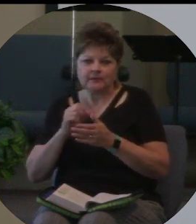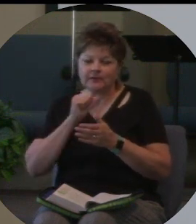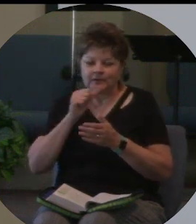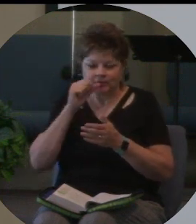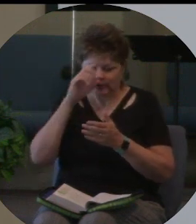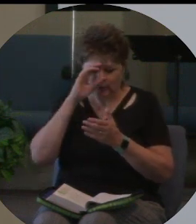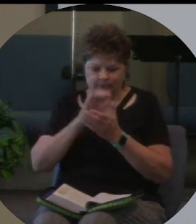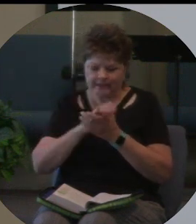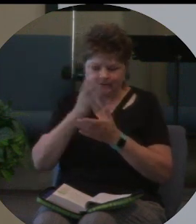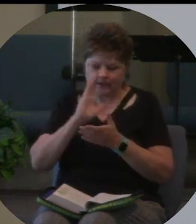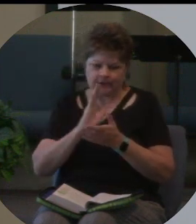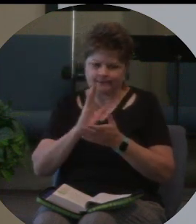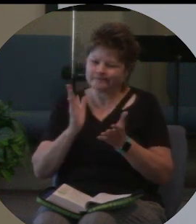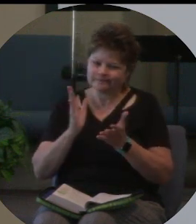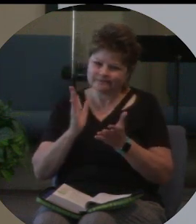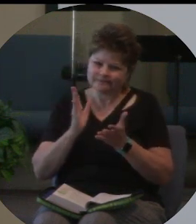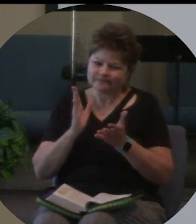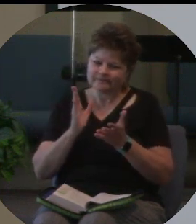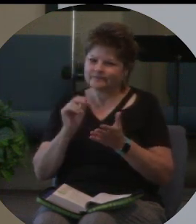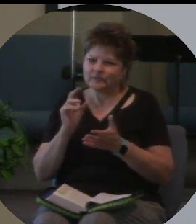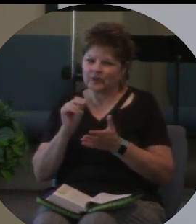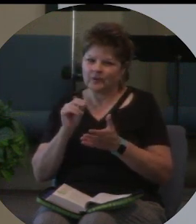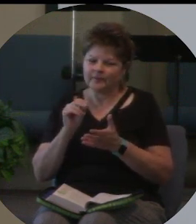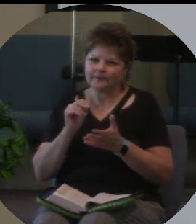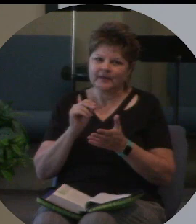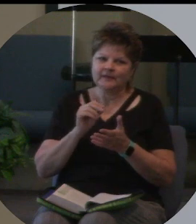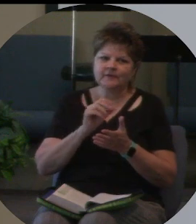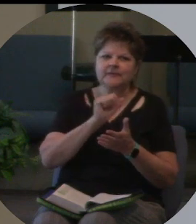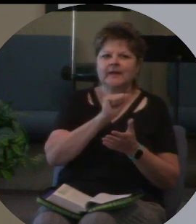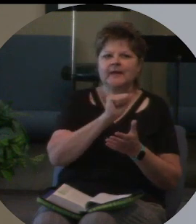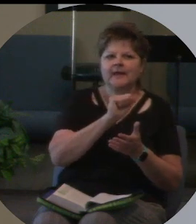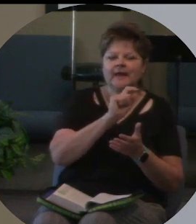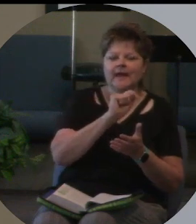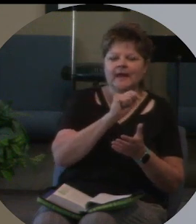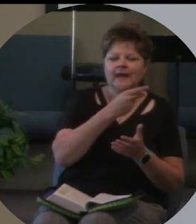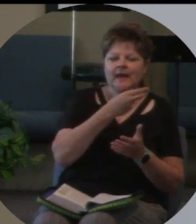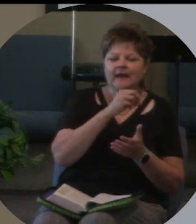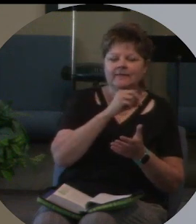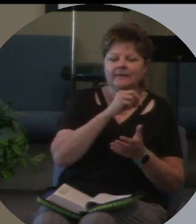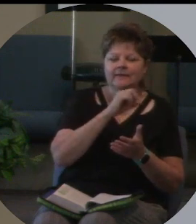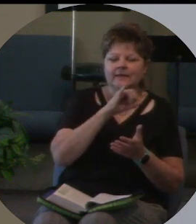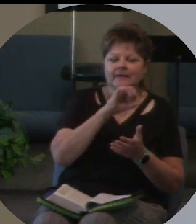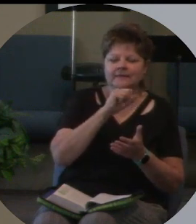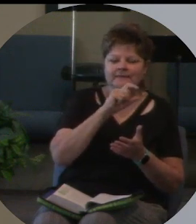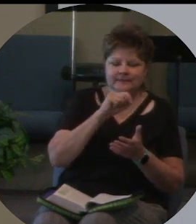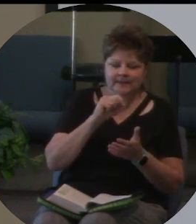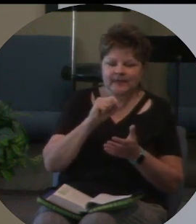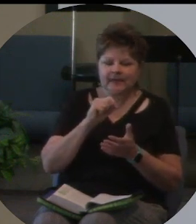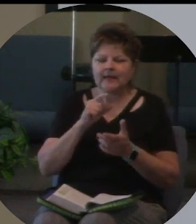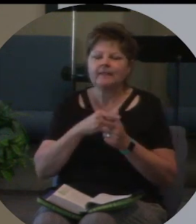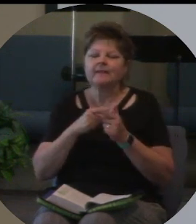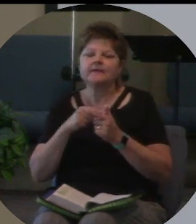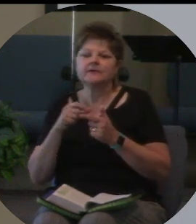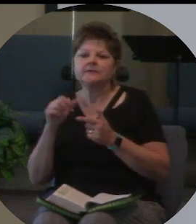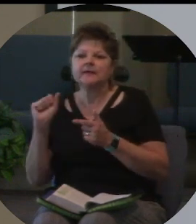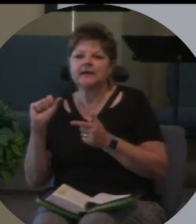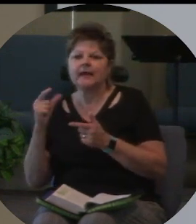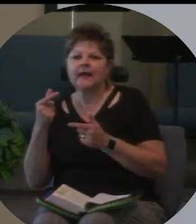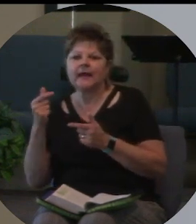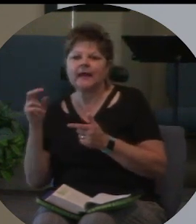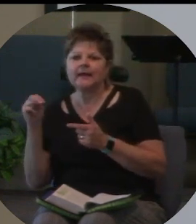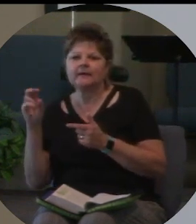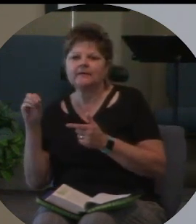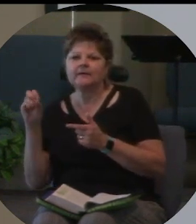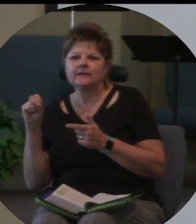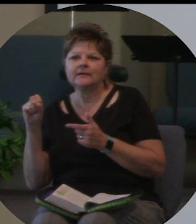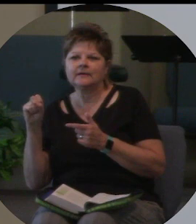necessarily. There's atheists and there's agnostic. And agnostics say, well, I just don't know. But they sort of live like atheists,